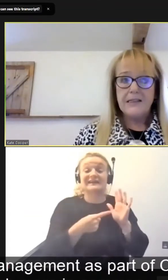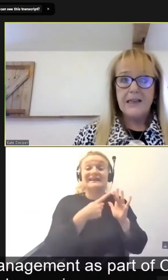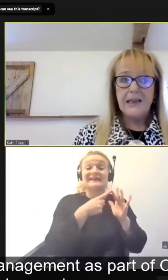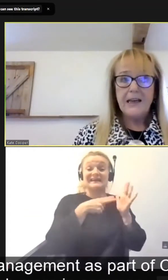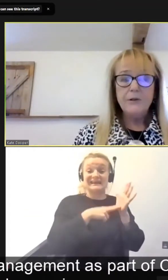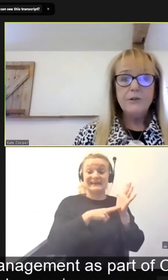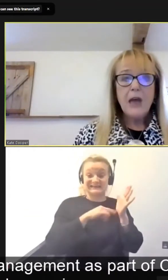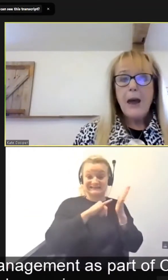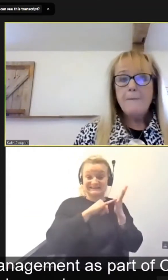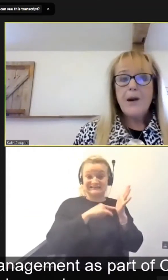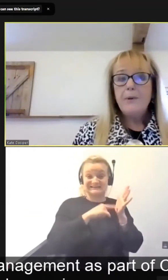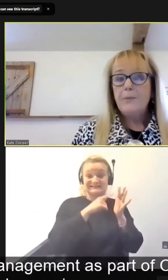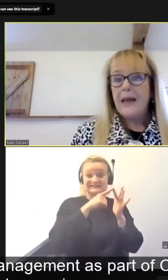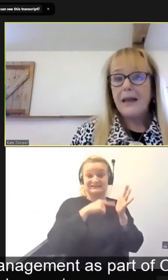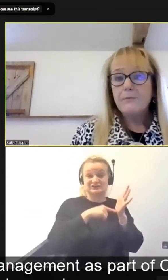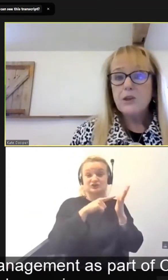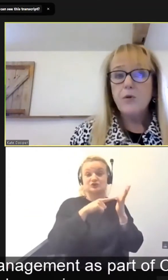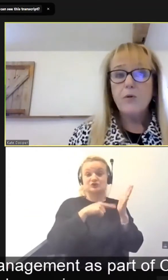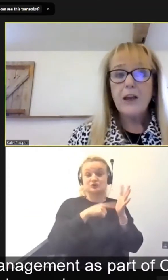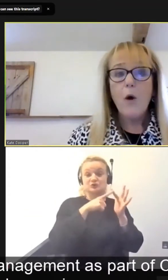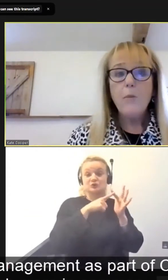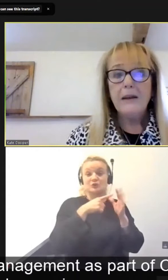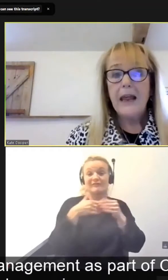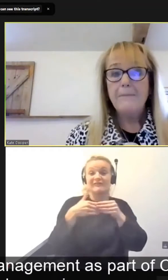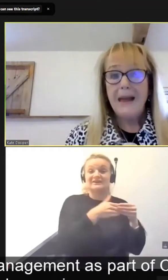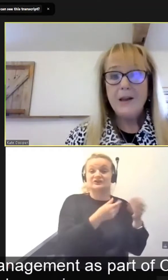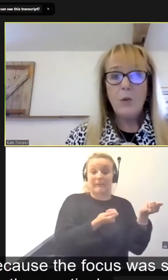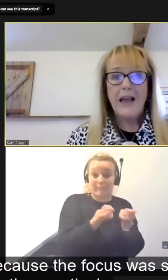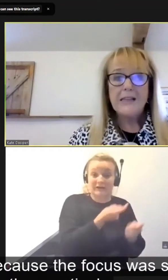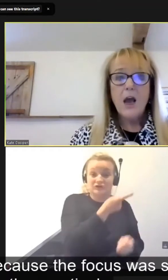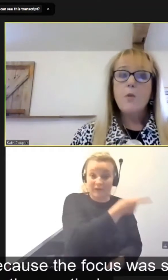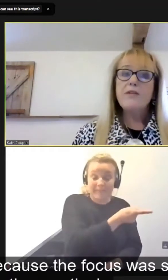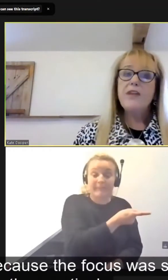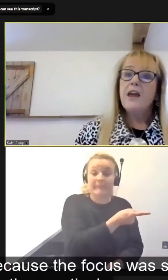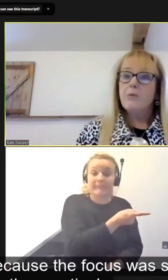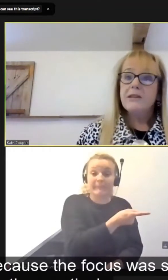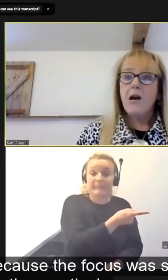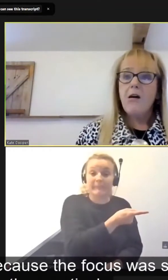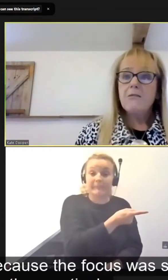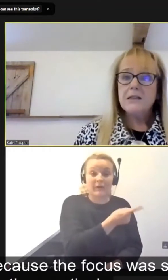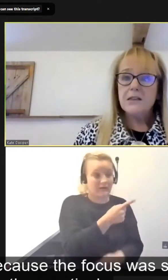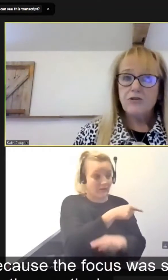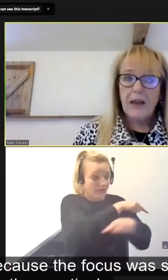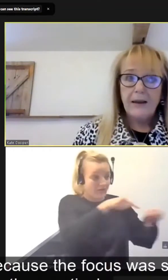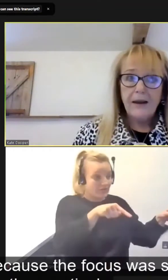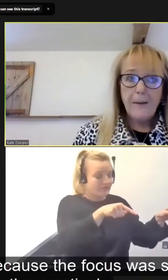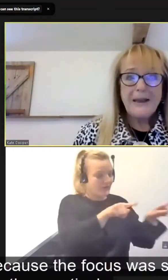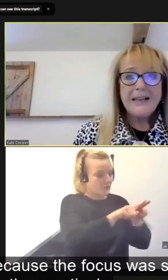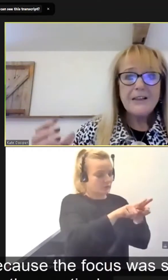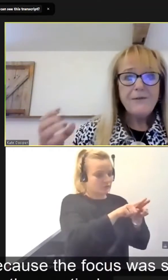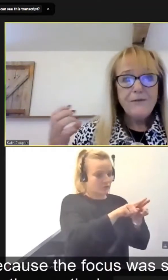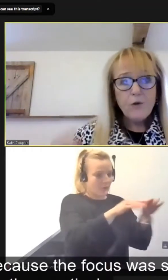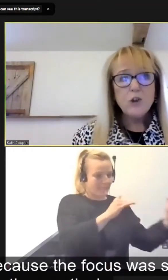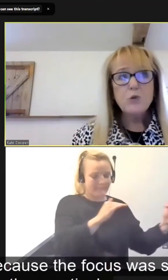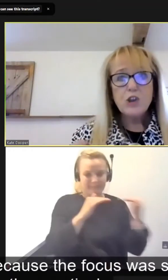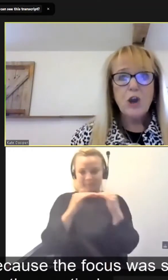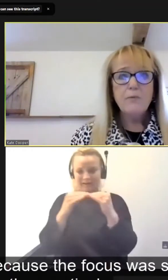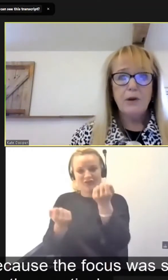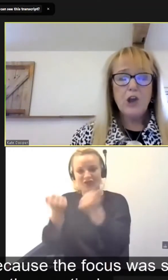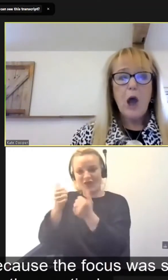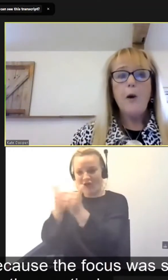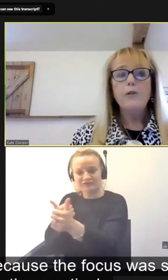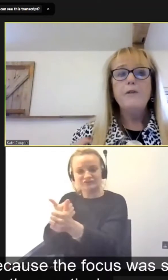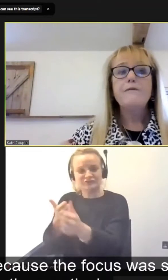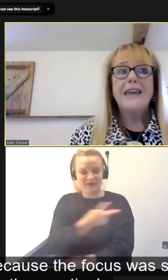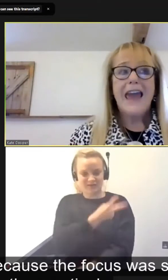part of City and Guilds and probably had much more in common in many ways with the with the car industry, because the focus was